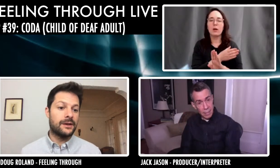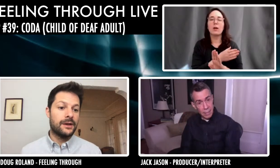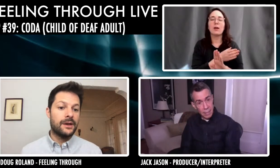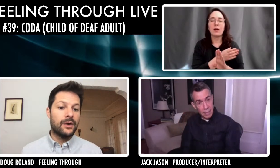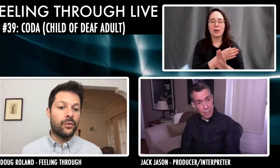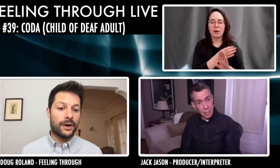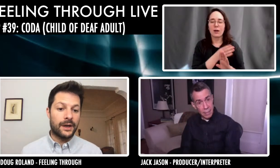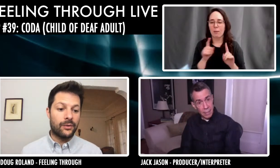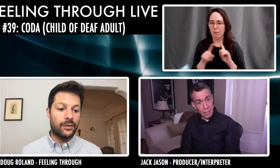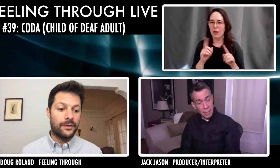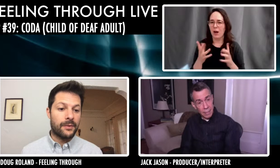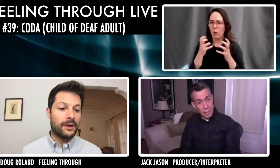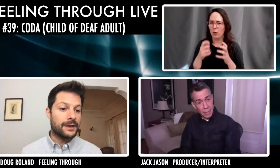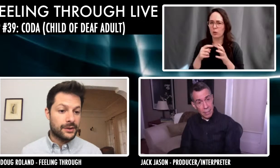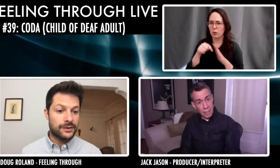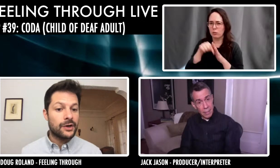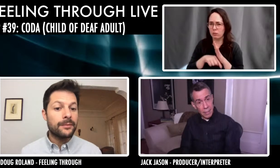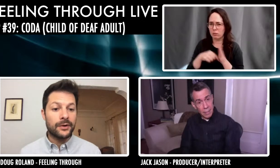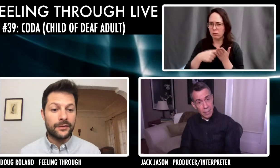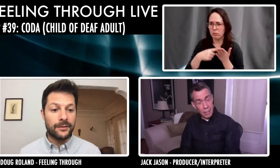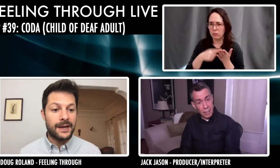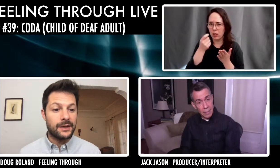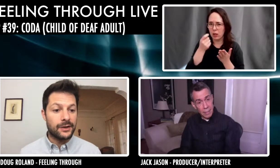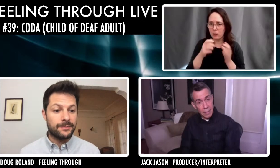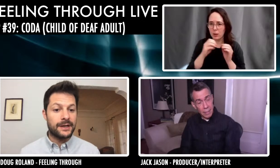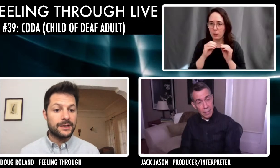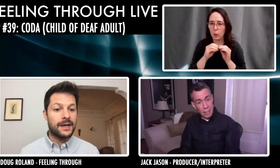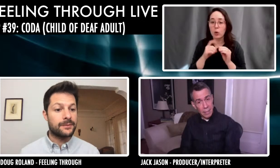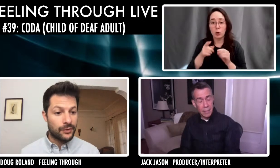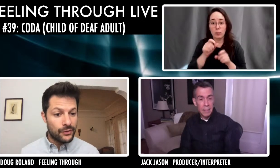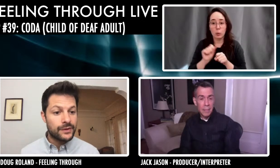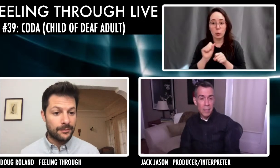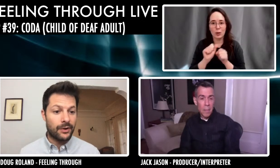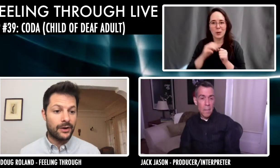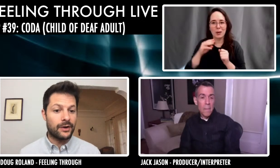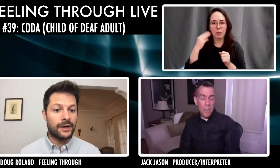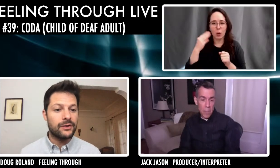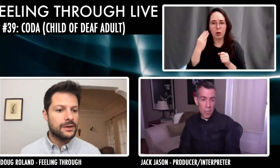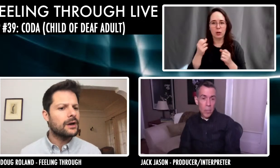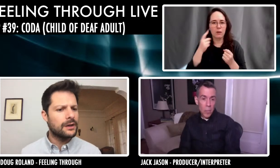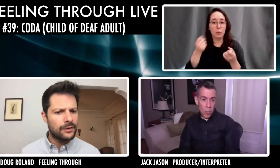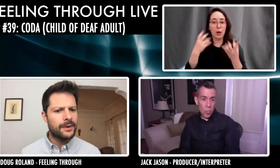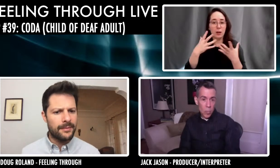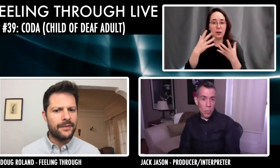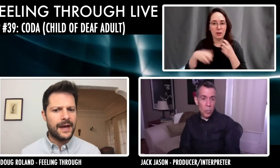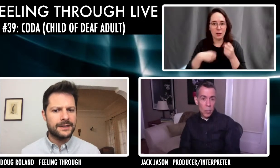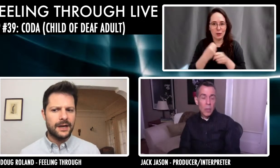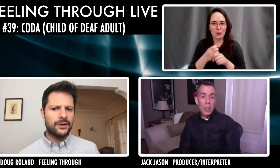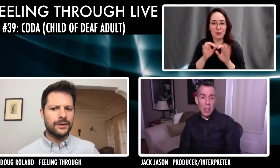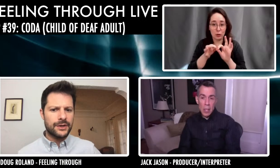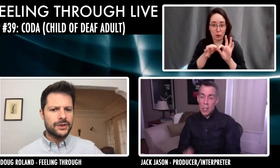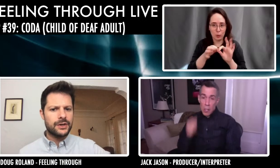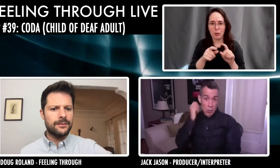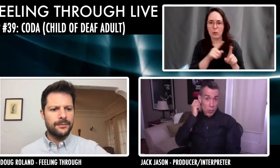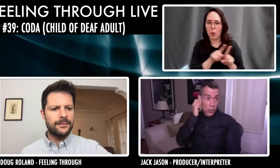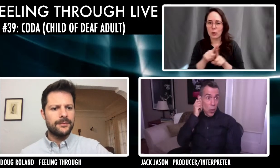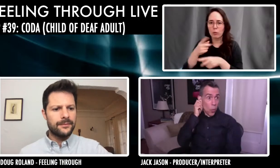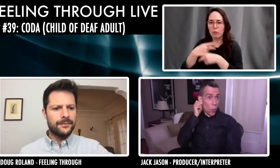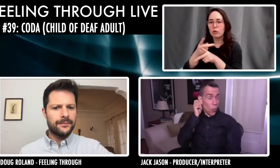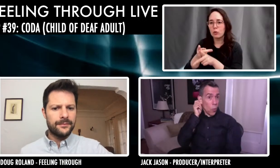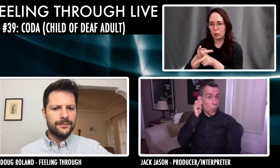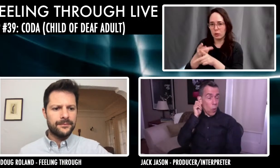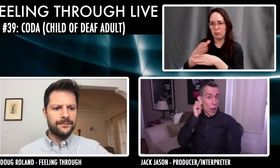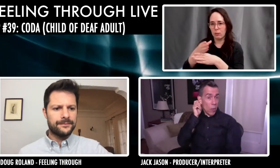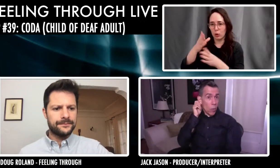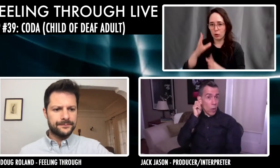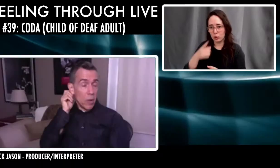been working with Marley as her interpreter for many years, but as, as a producing partner, can you talk a little bit about that side of your relationship? So